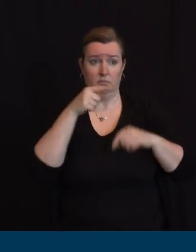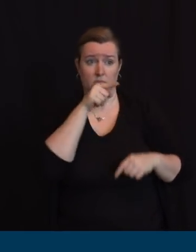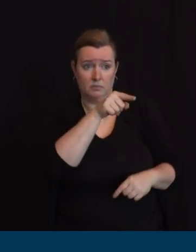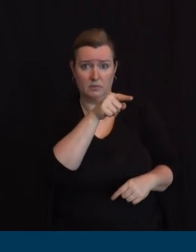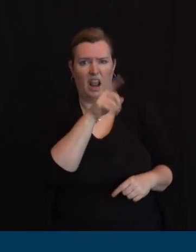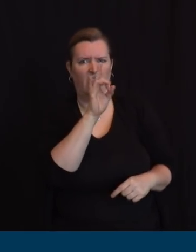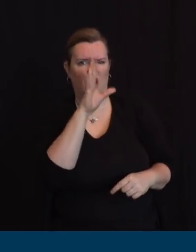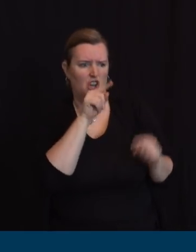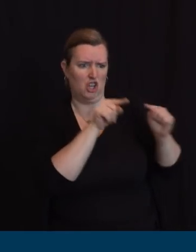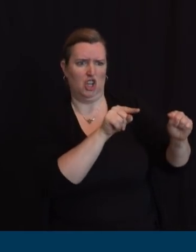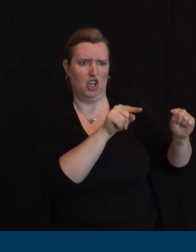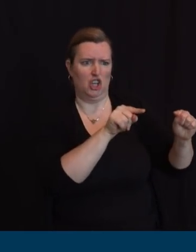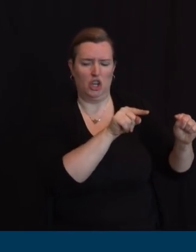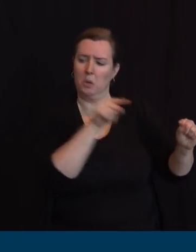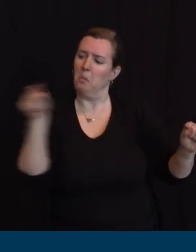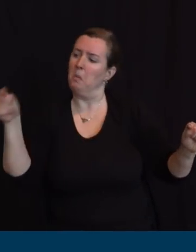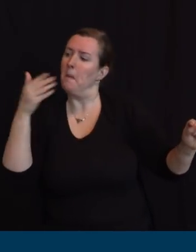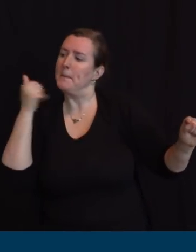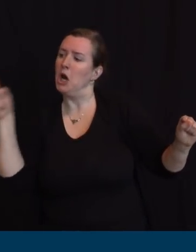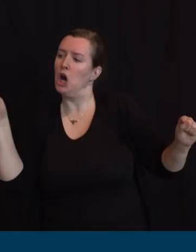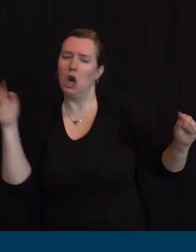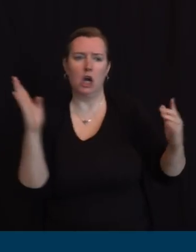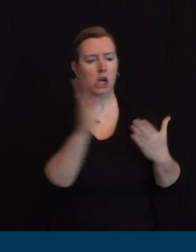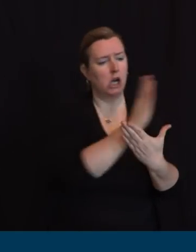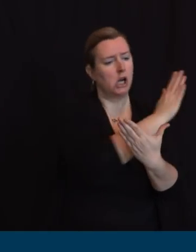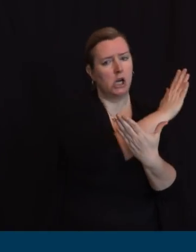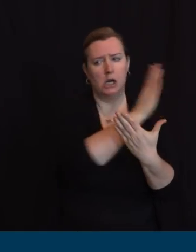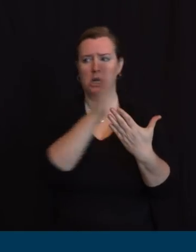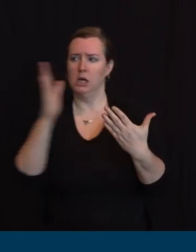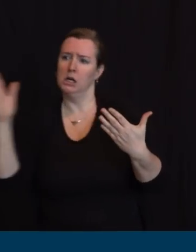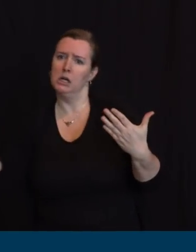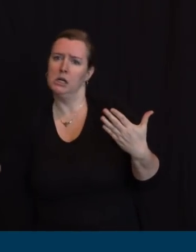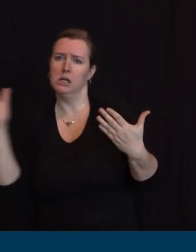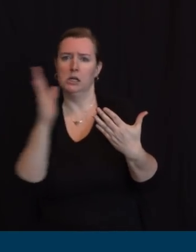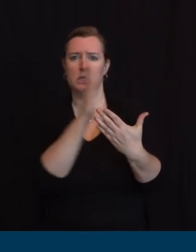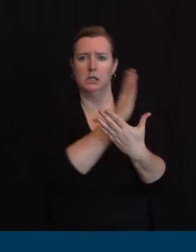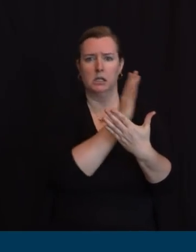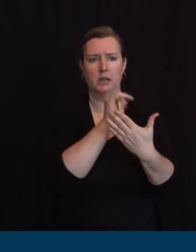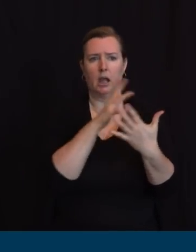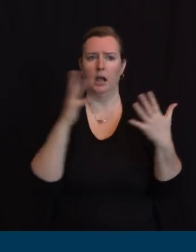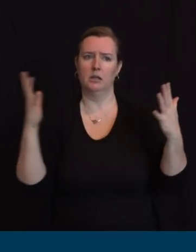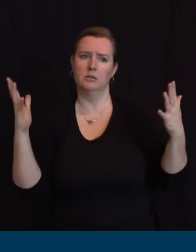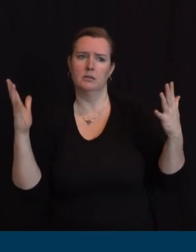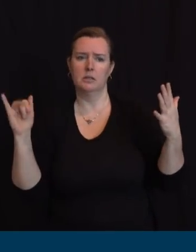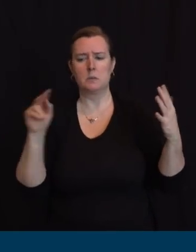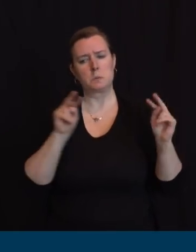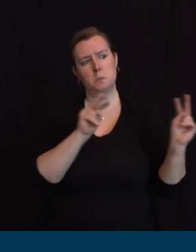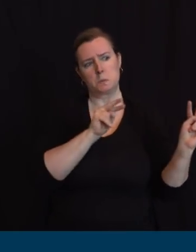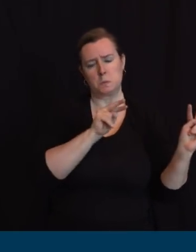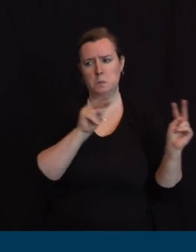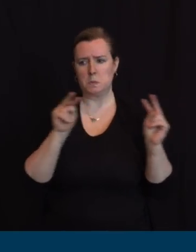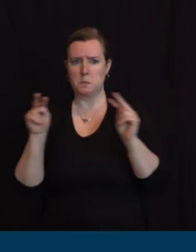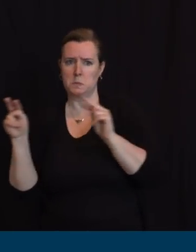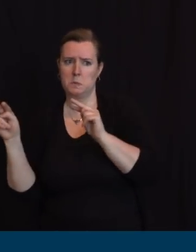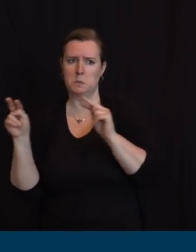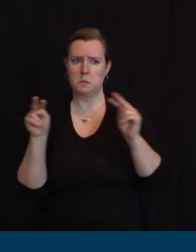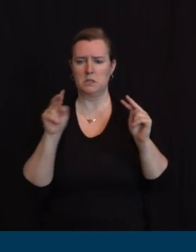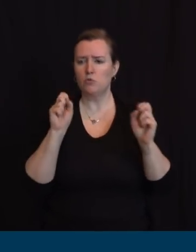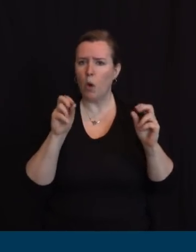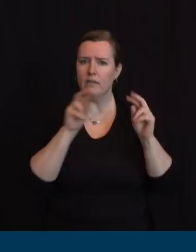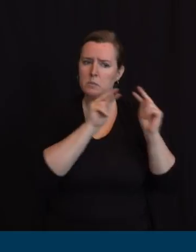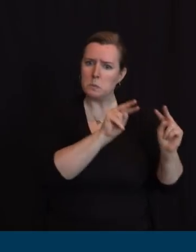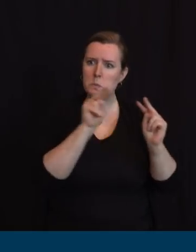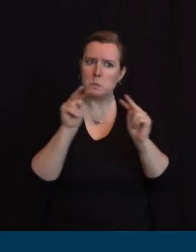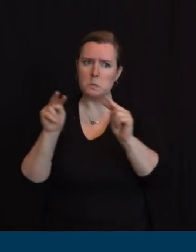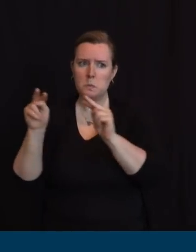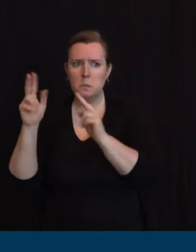model, but a handful of models, Judy and Eddie and Christina know that, and we're trying as best we can to sort of